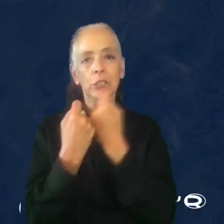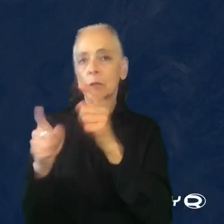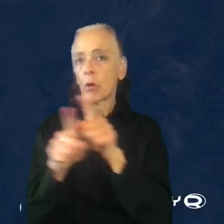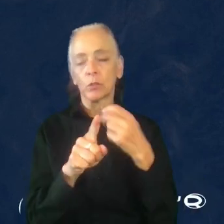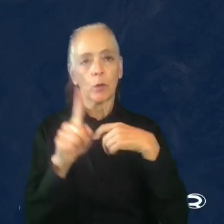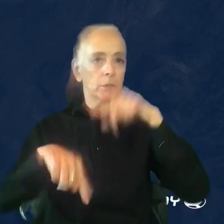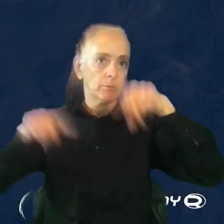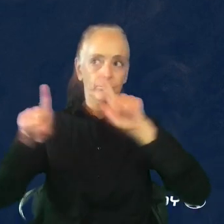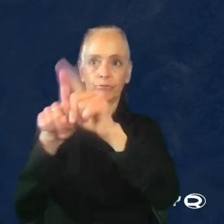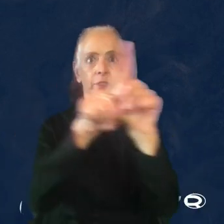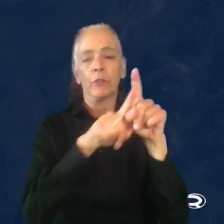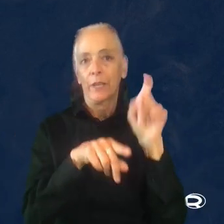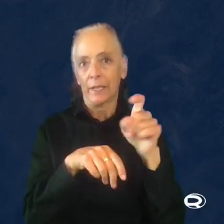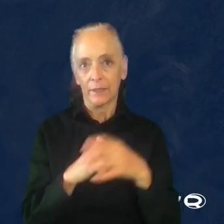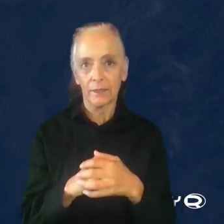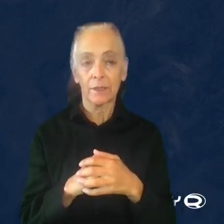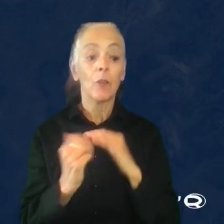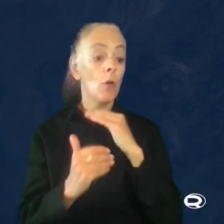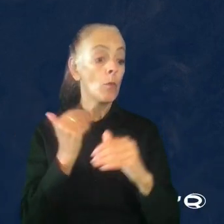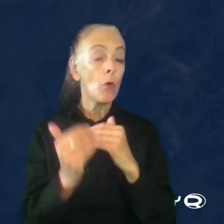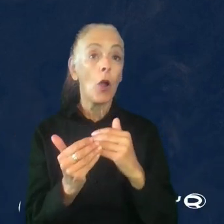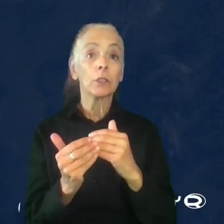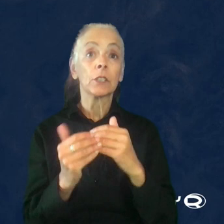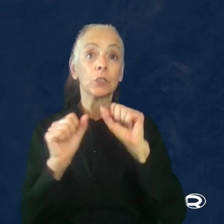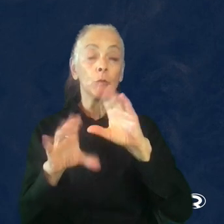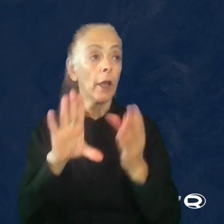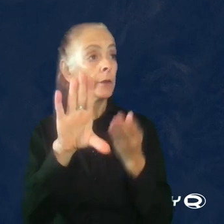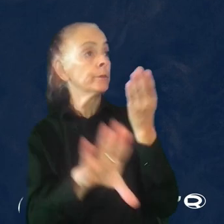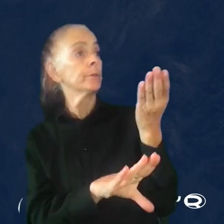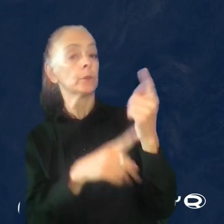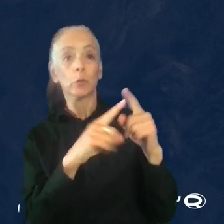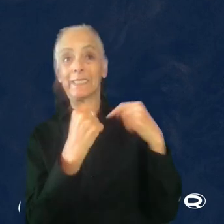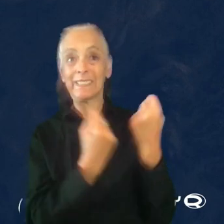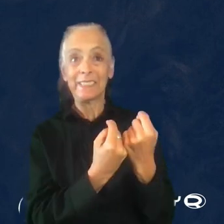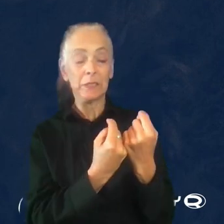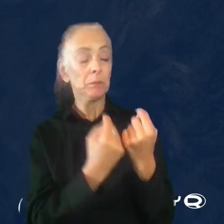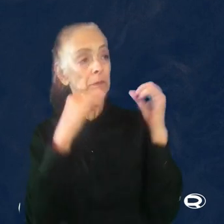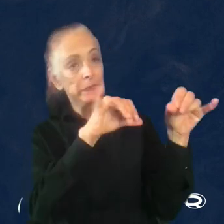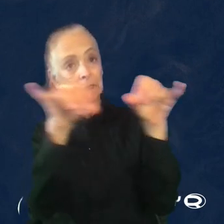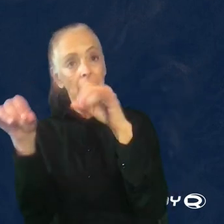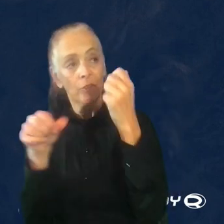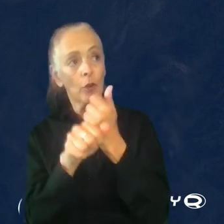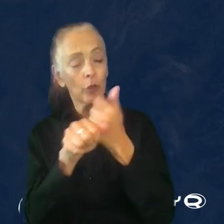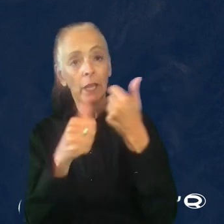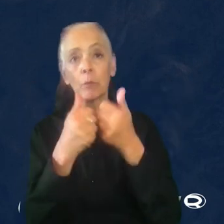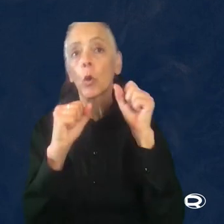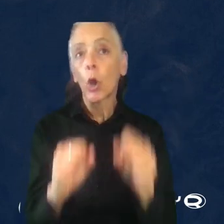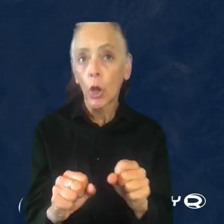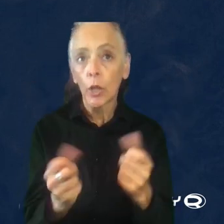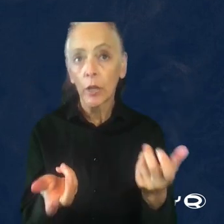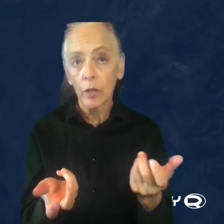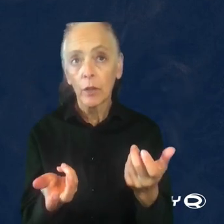The process can be taken as is to a team and implemented the same way for every game. Looking at